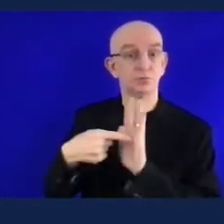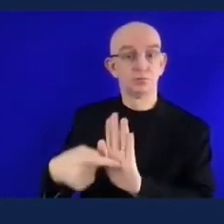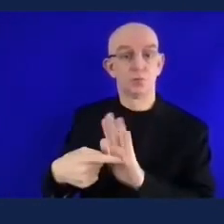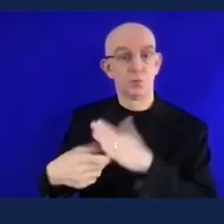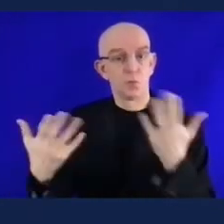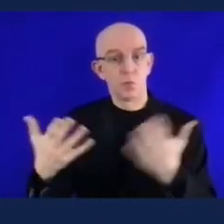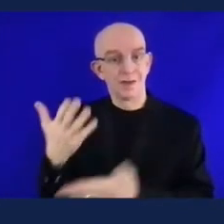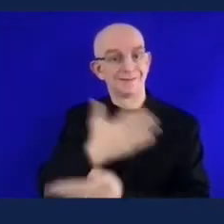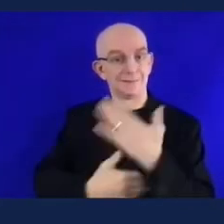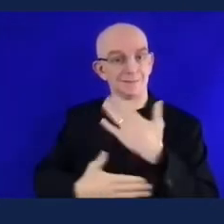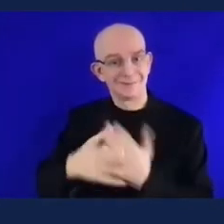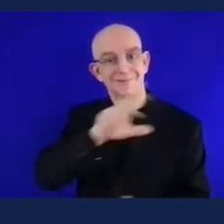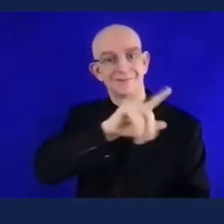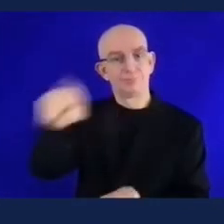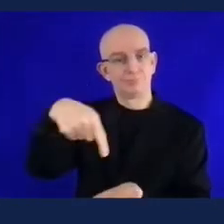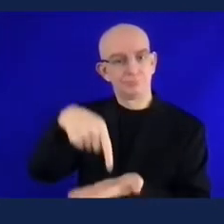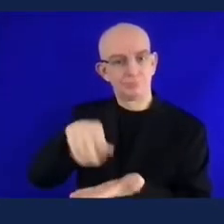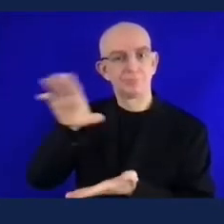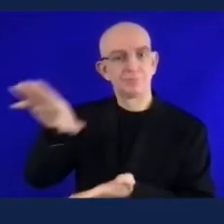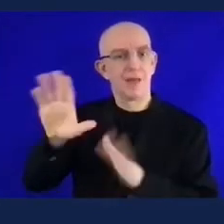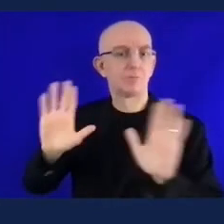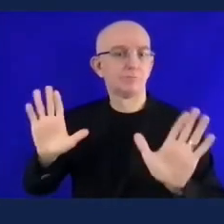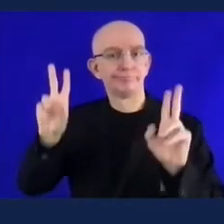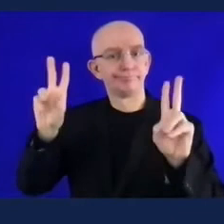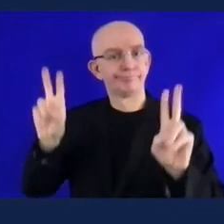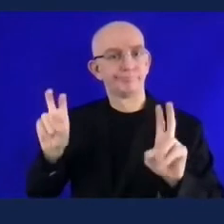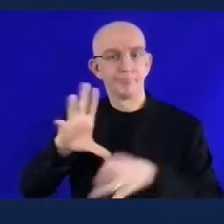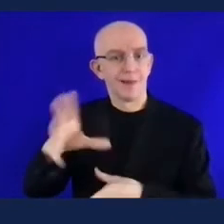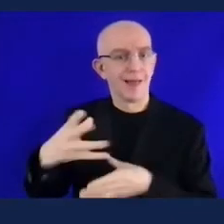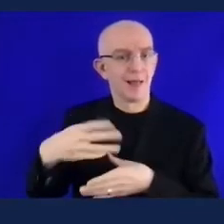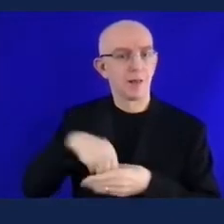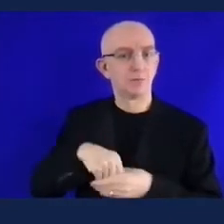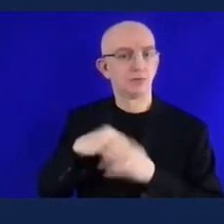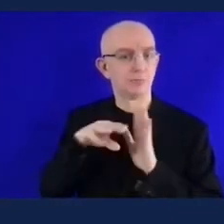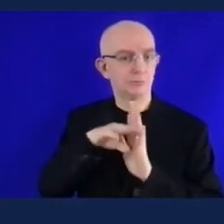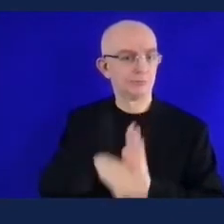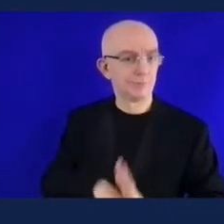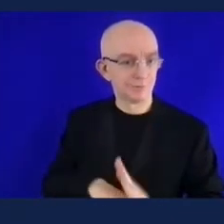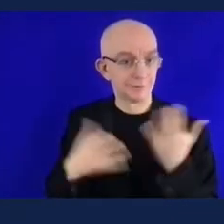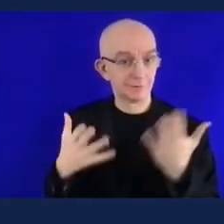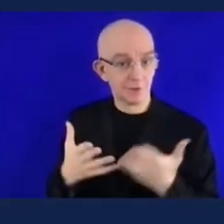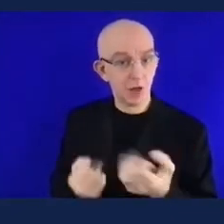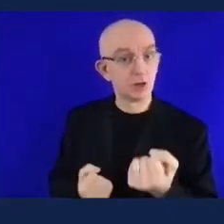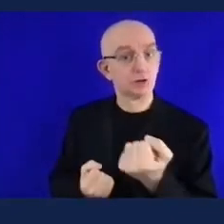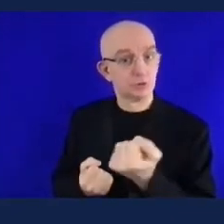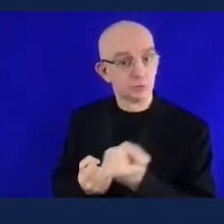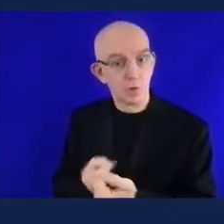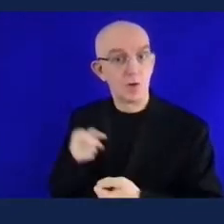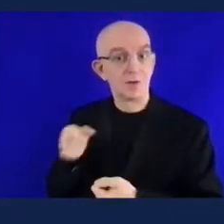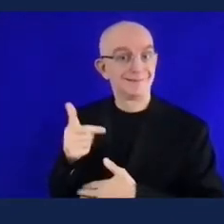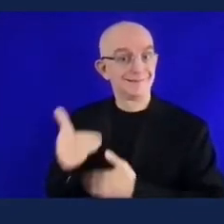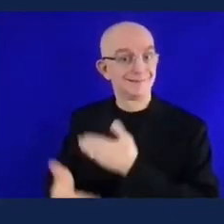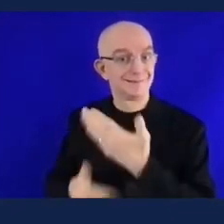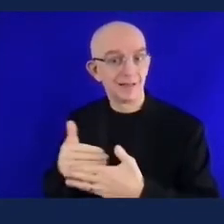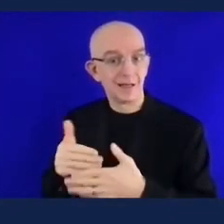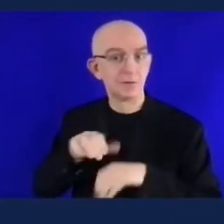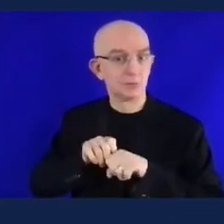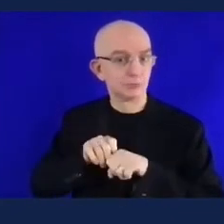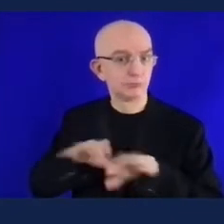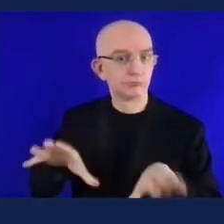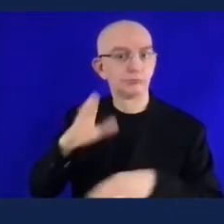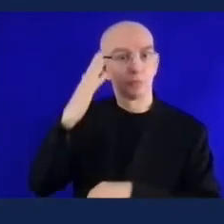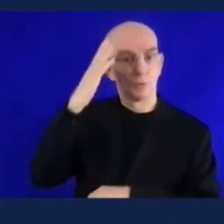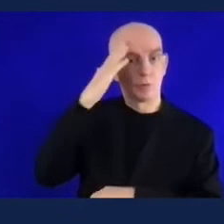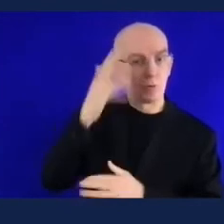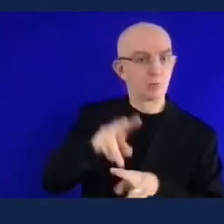exactly um next question uh how to avoid clubs um and other